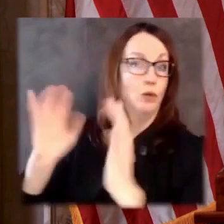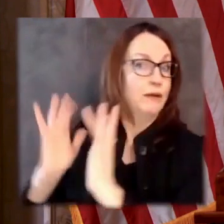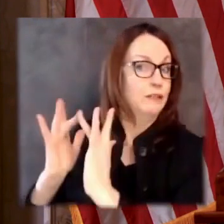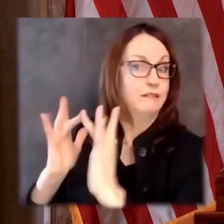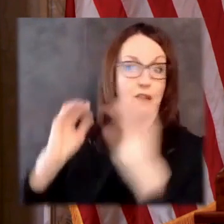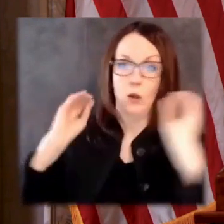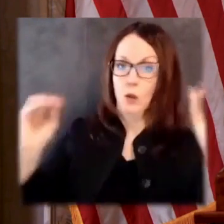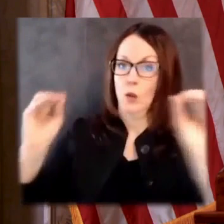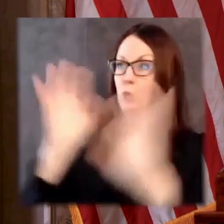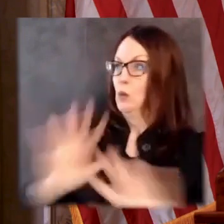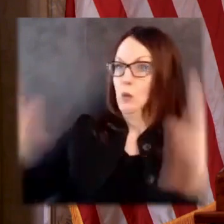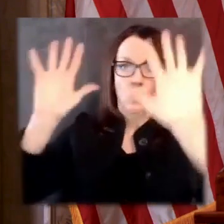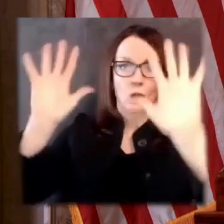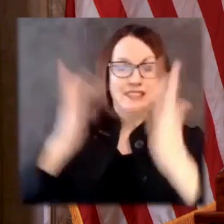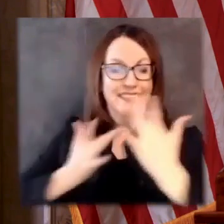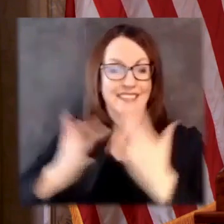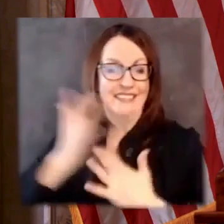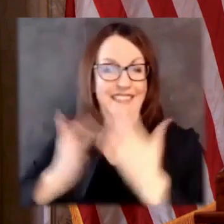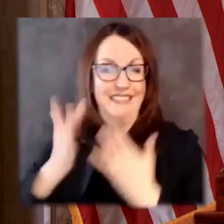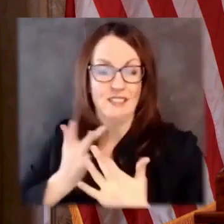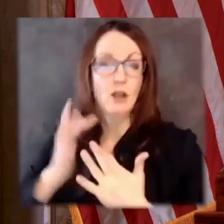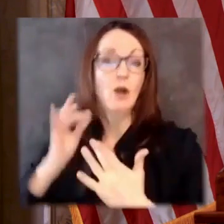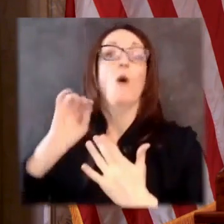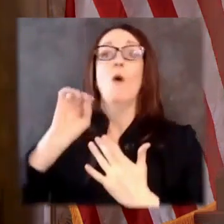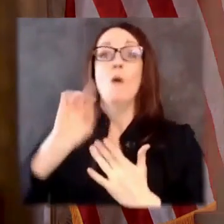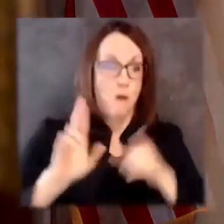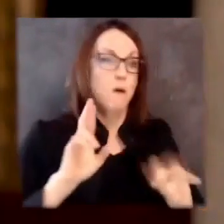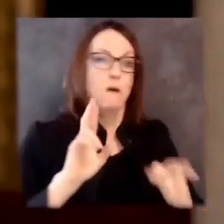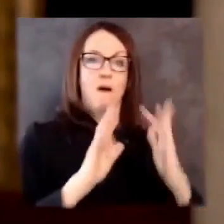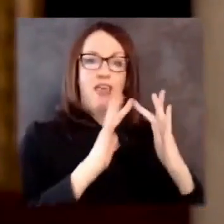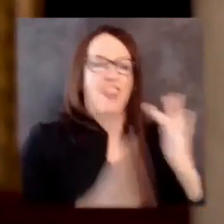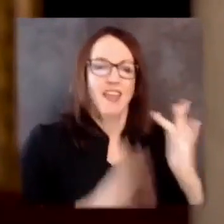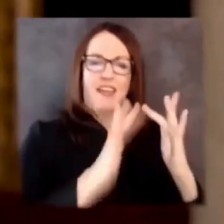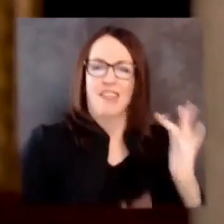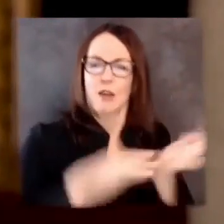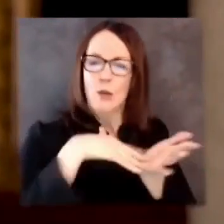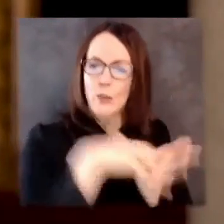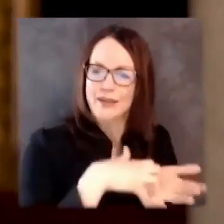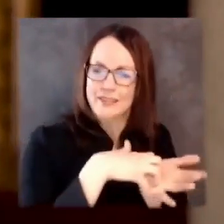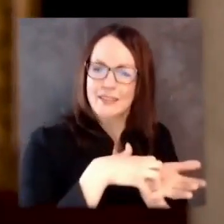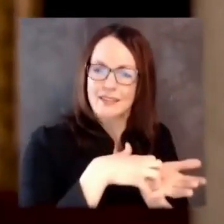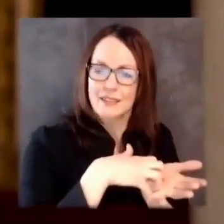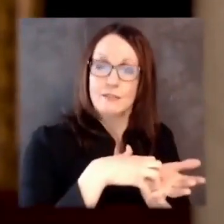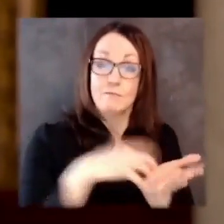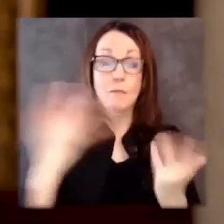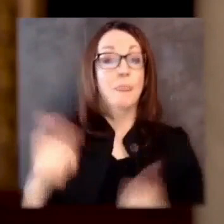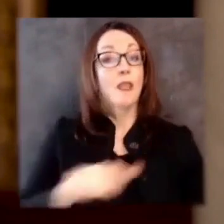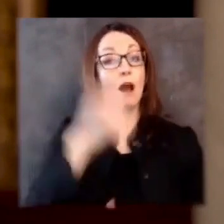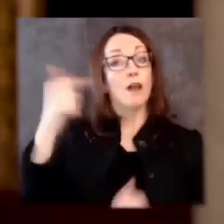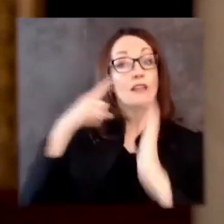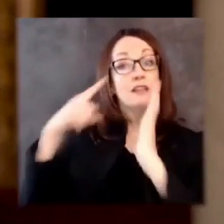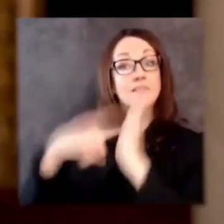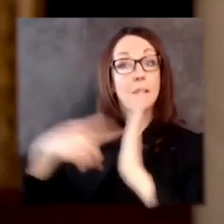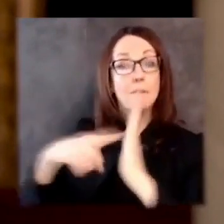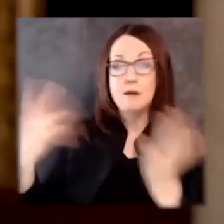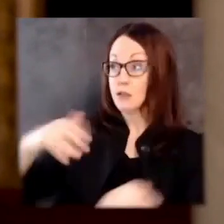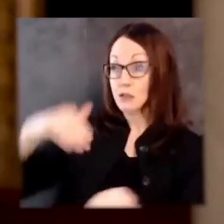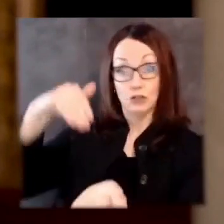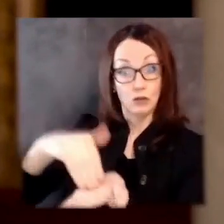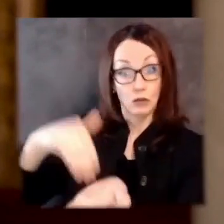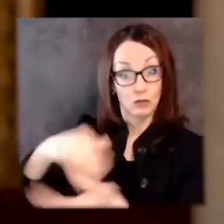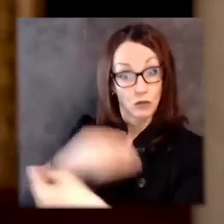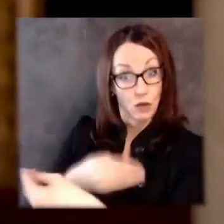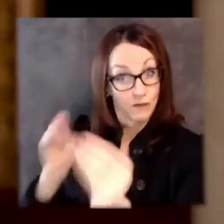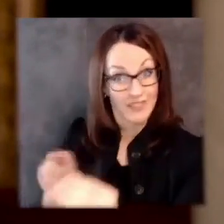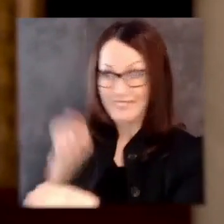it difficult to teach, engage, and learn. Folks trying to stay healthy and access basic health care services